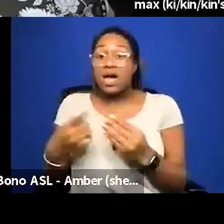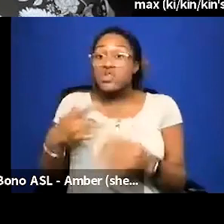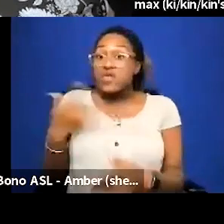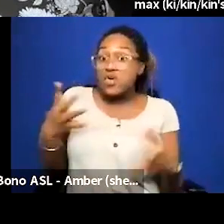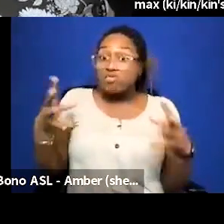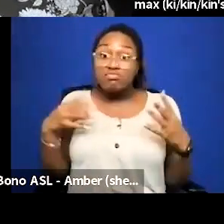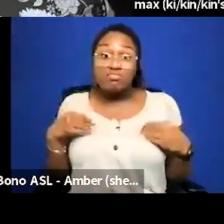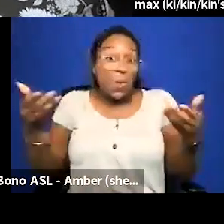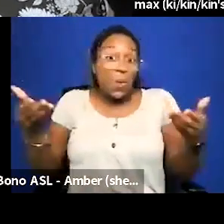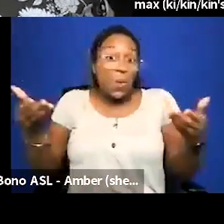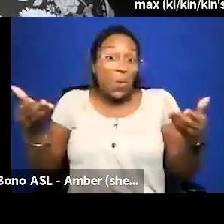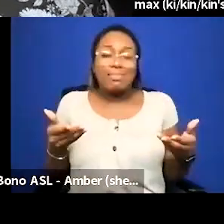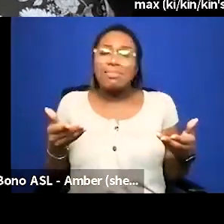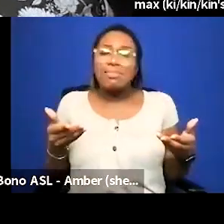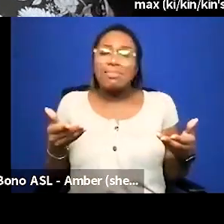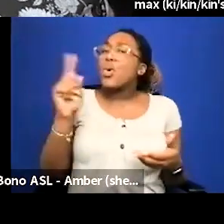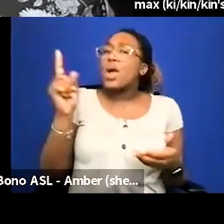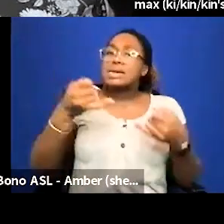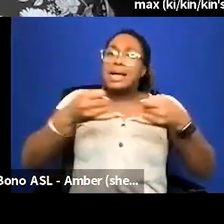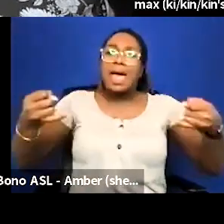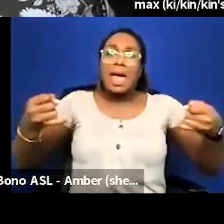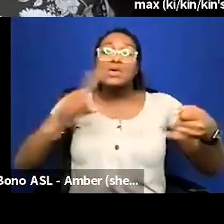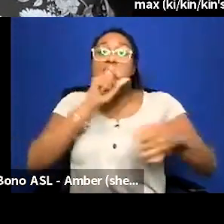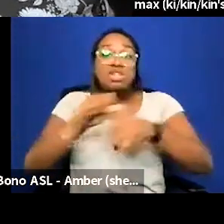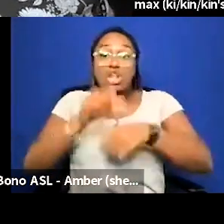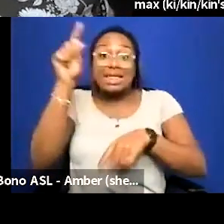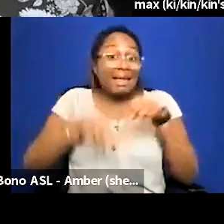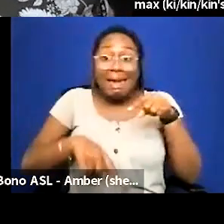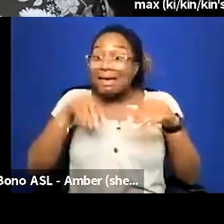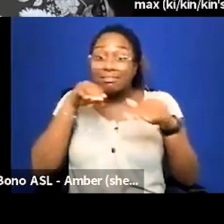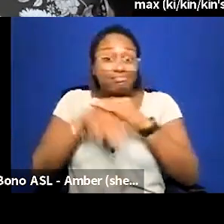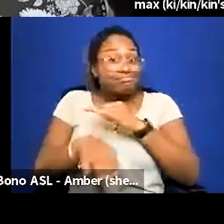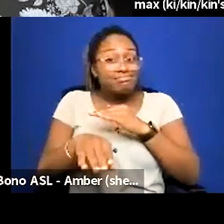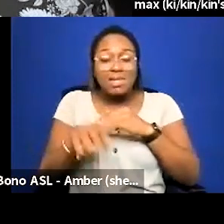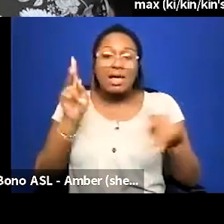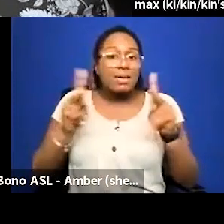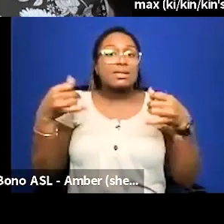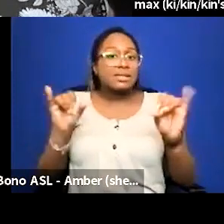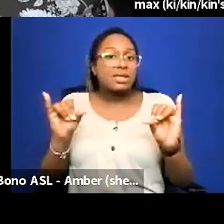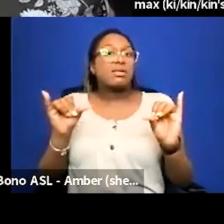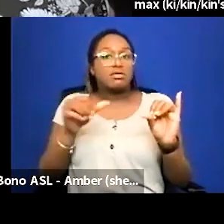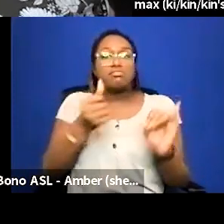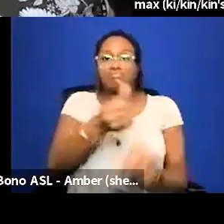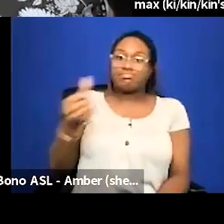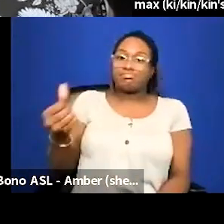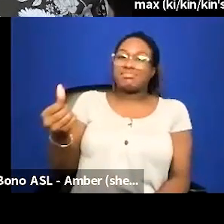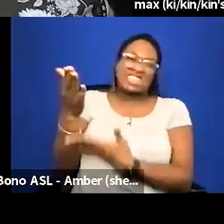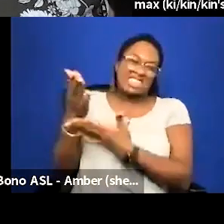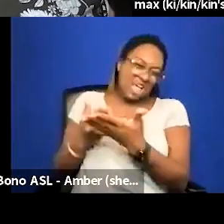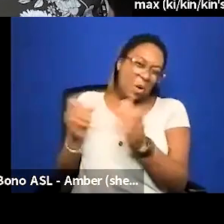where is the break between people who literally cannot be there and people who can still be there in some capacity so